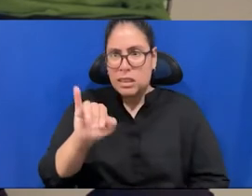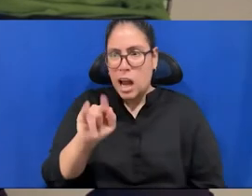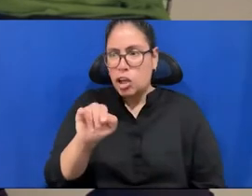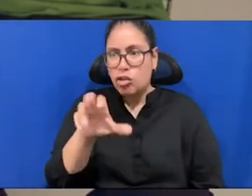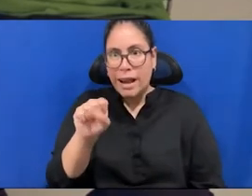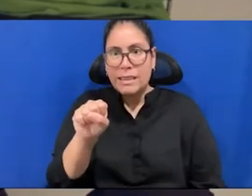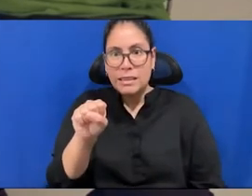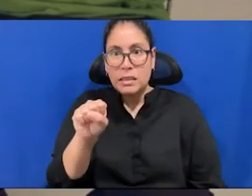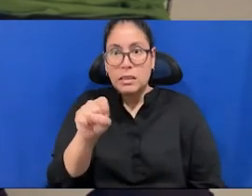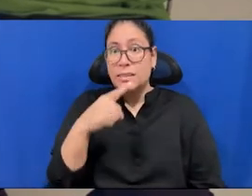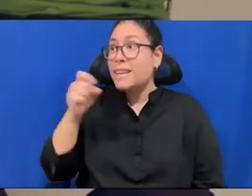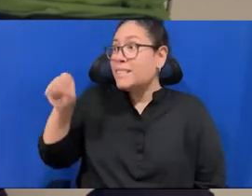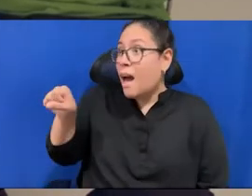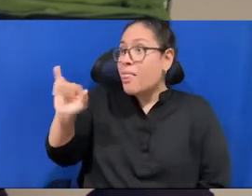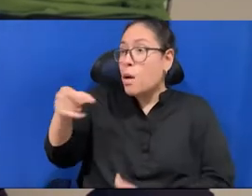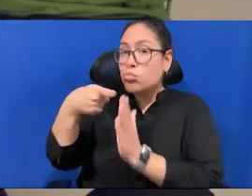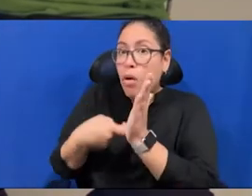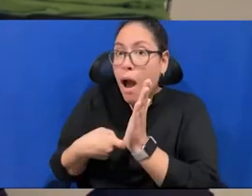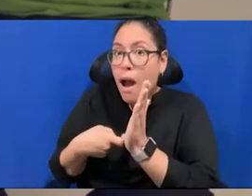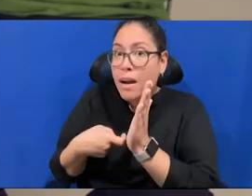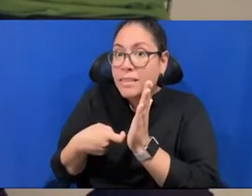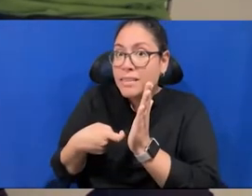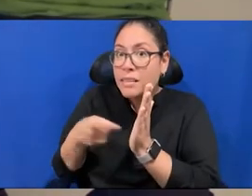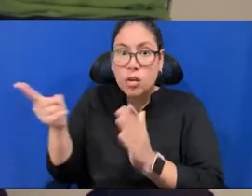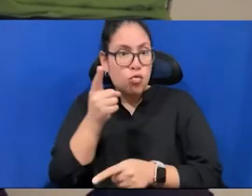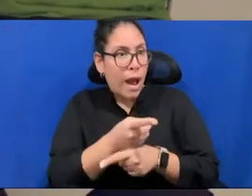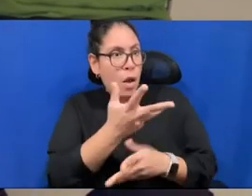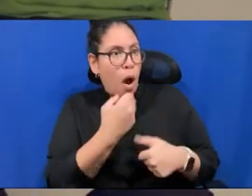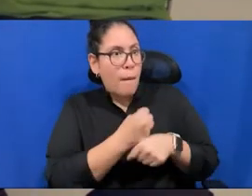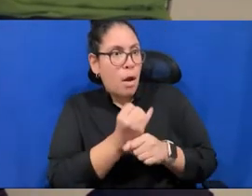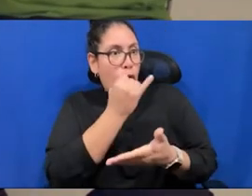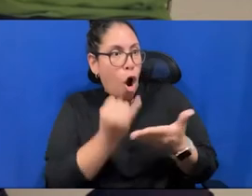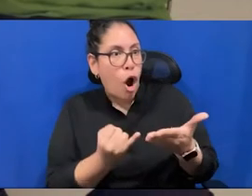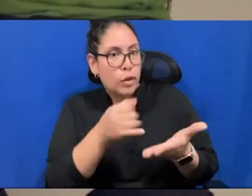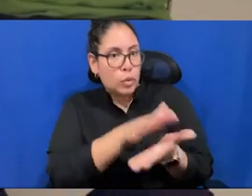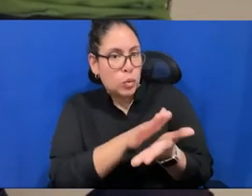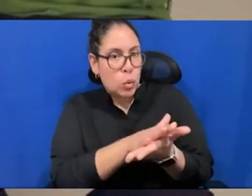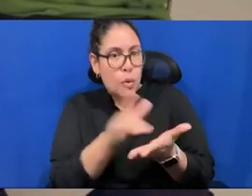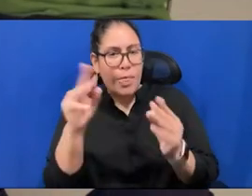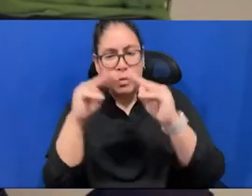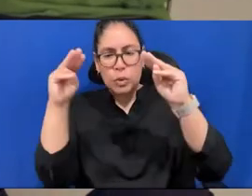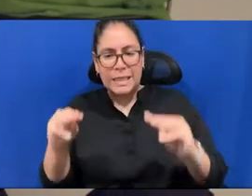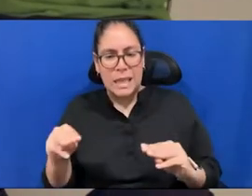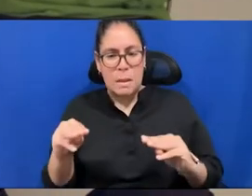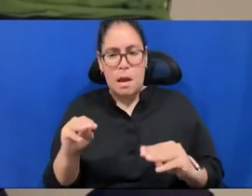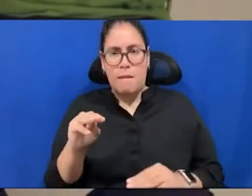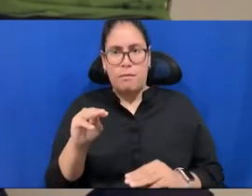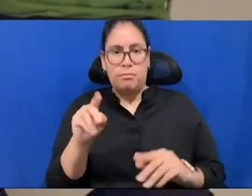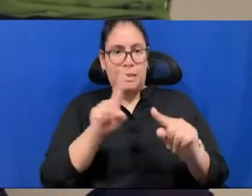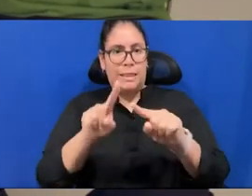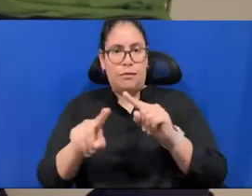exactly, and Cedric had this idea, he wanted to make an art school and a museum on, on night trains, but of course, it leads to